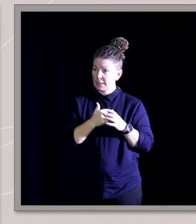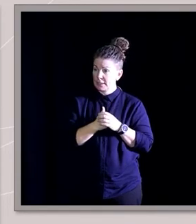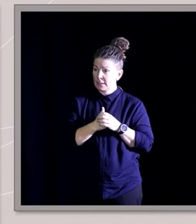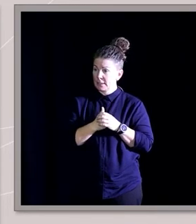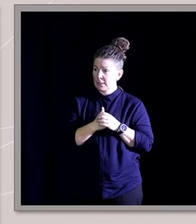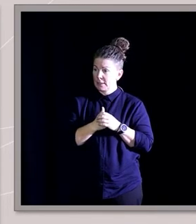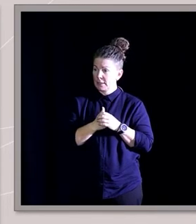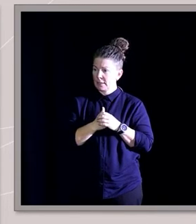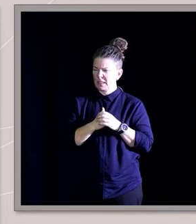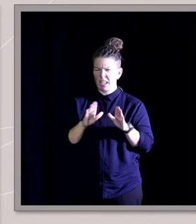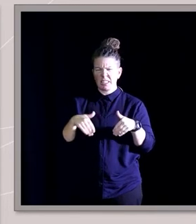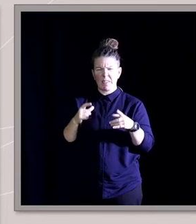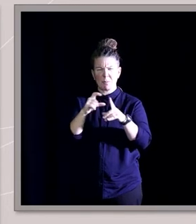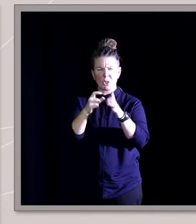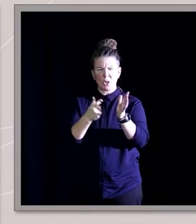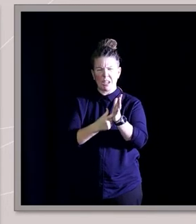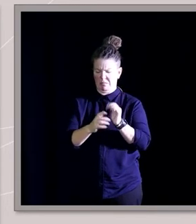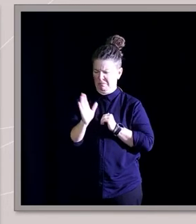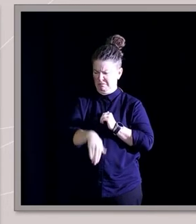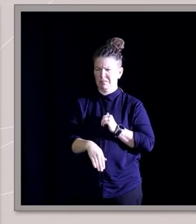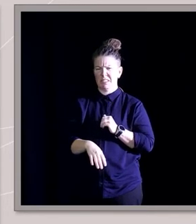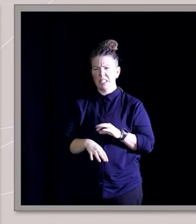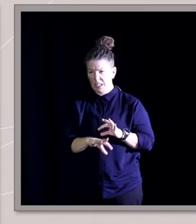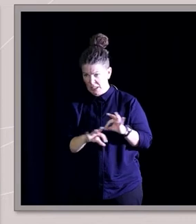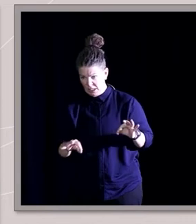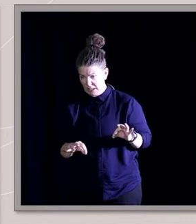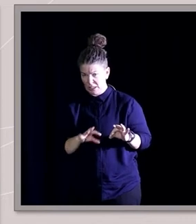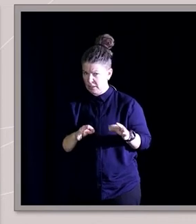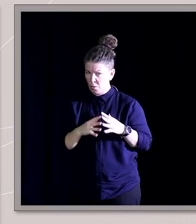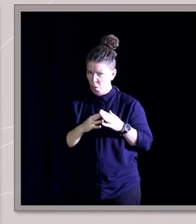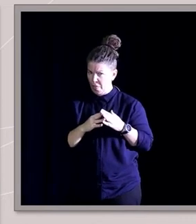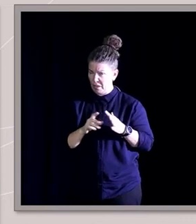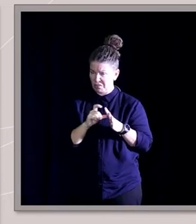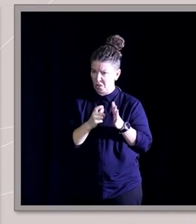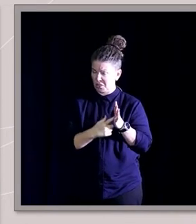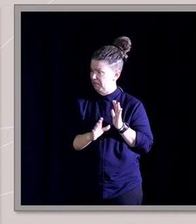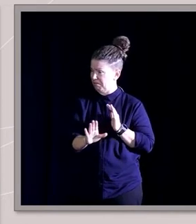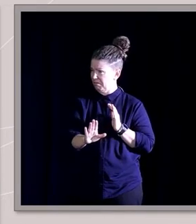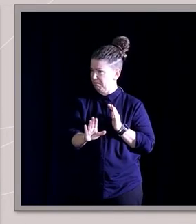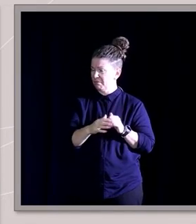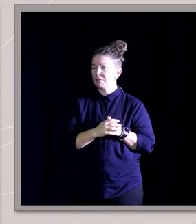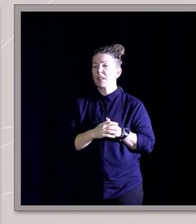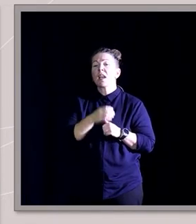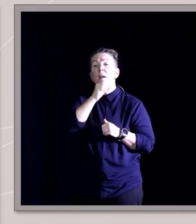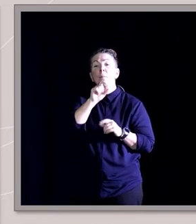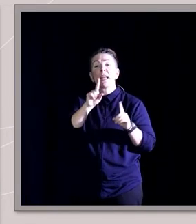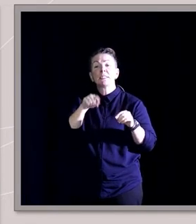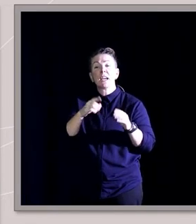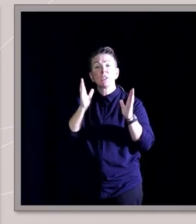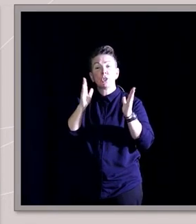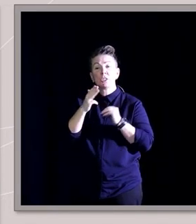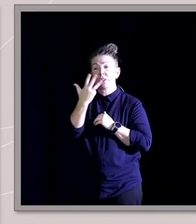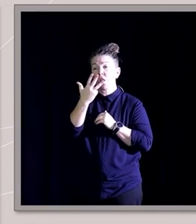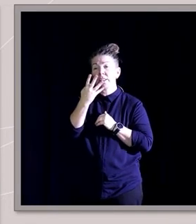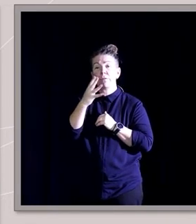gave him an academic title there. He certainly didn't deserve one. He started this church in 1948.